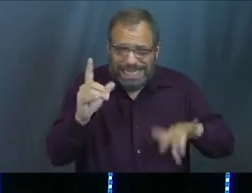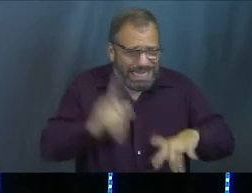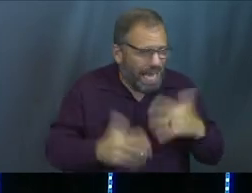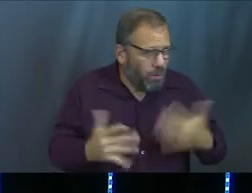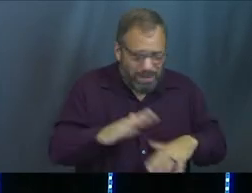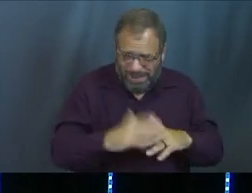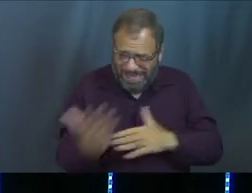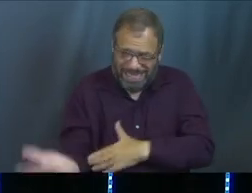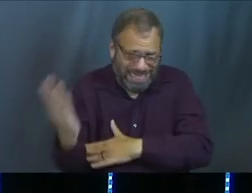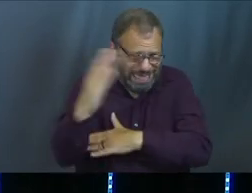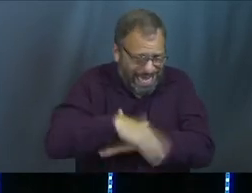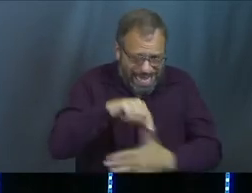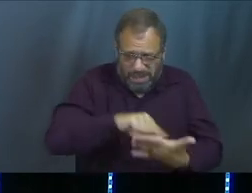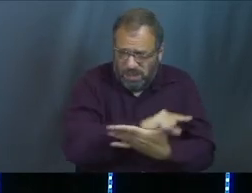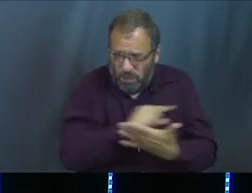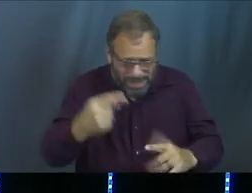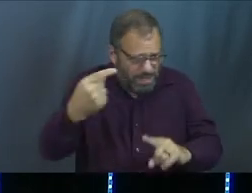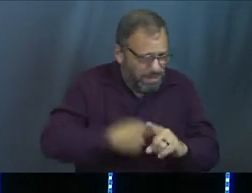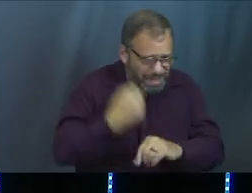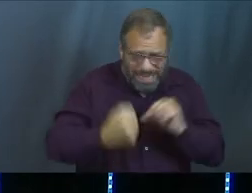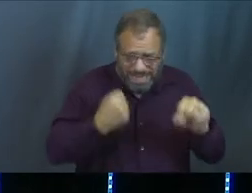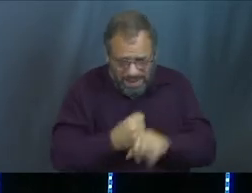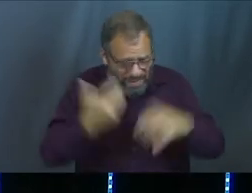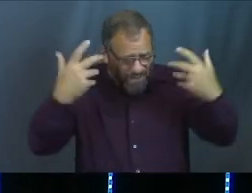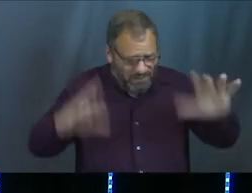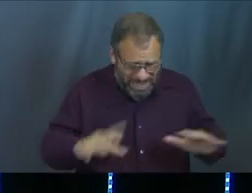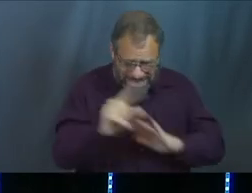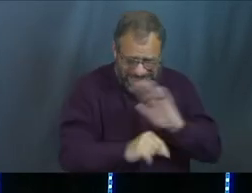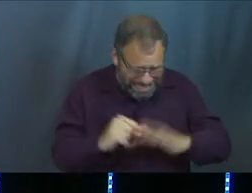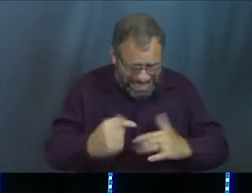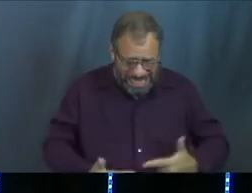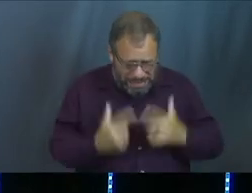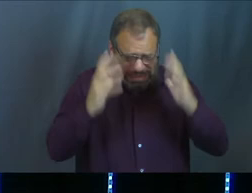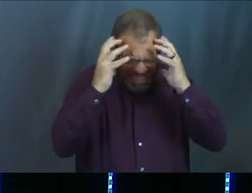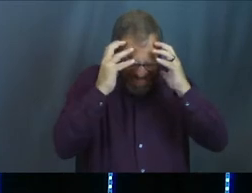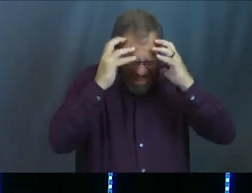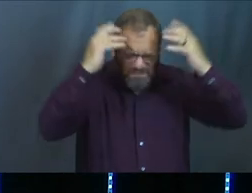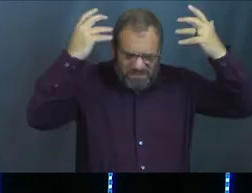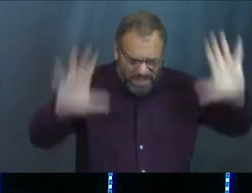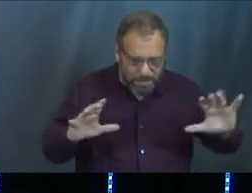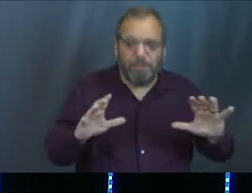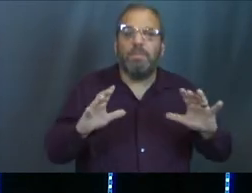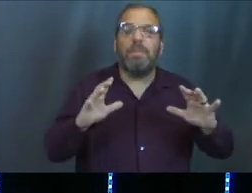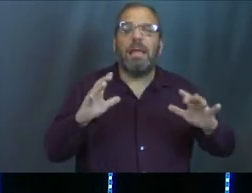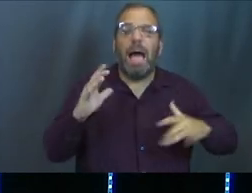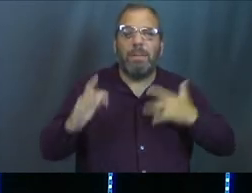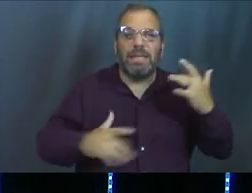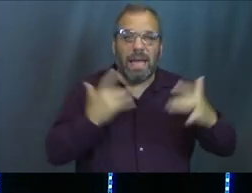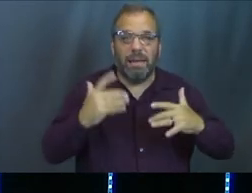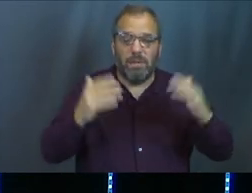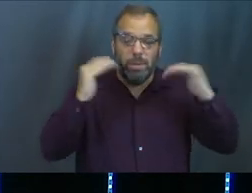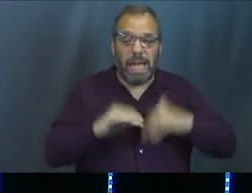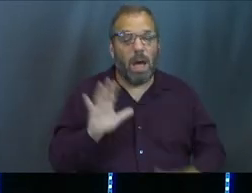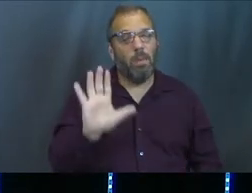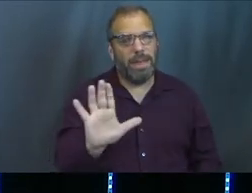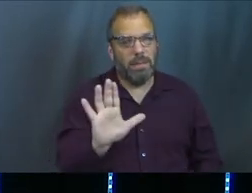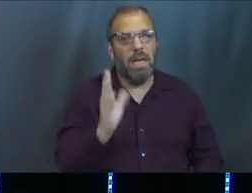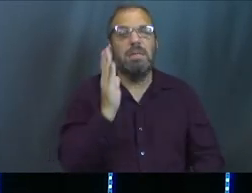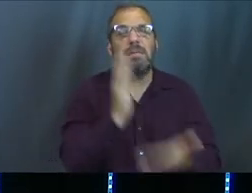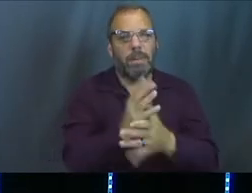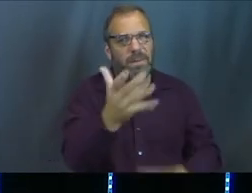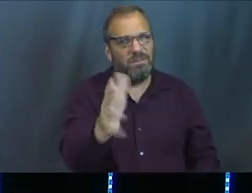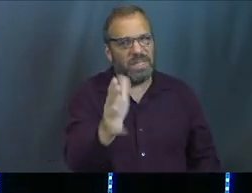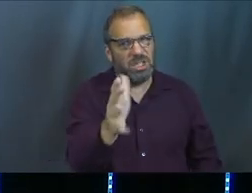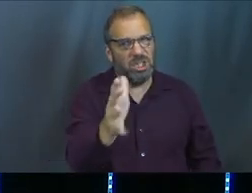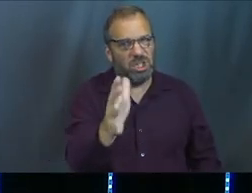to be done with this day, this week, this month, this year, this season of life. I'm so excited for what's next. And God's saying, you've got to stop doing